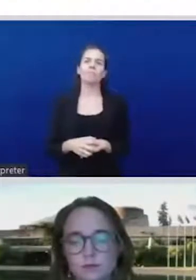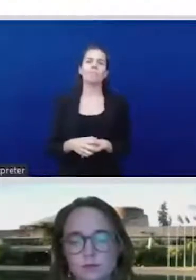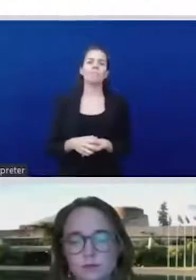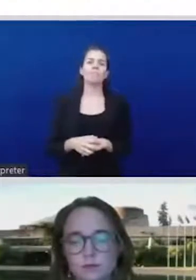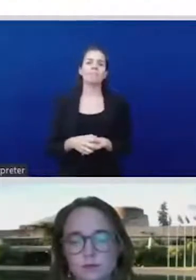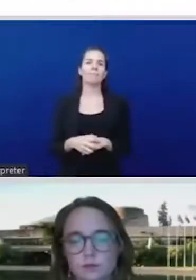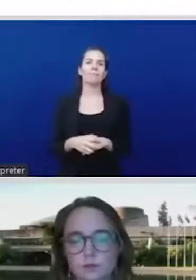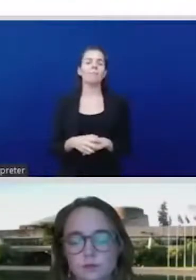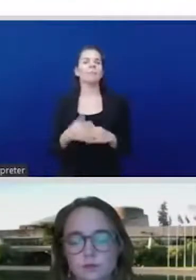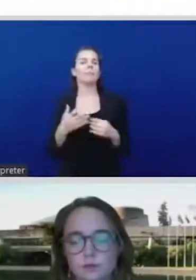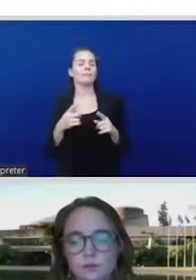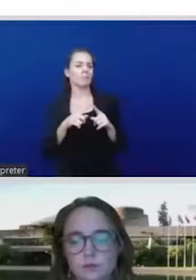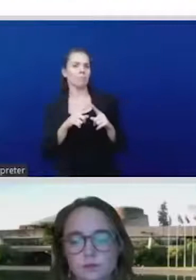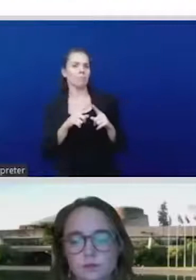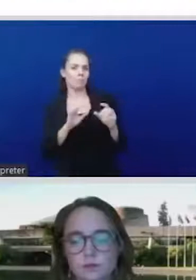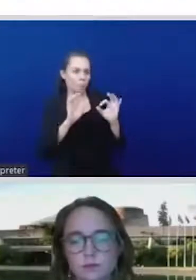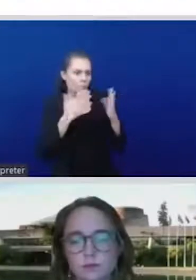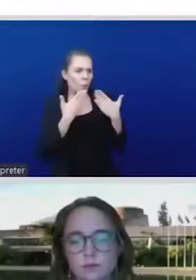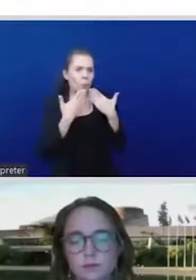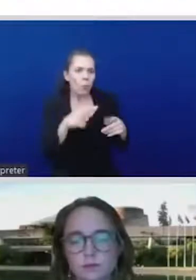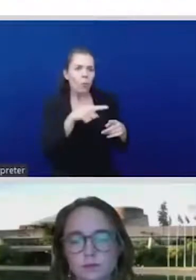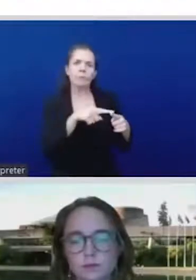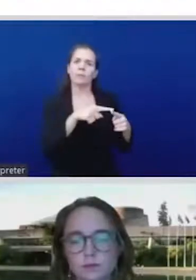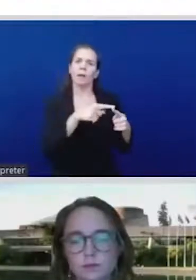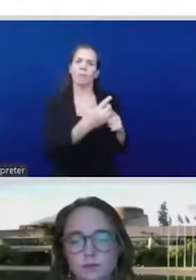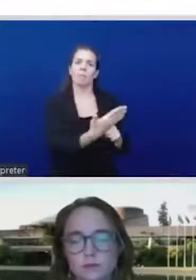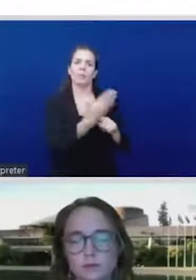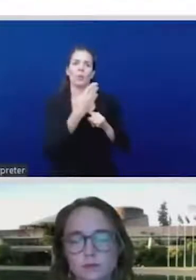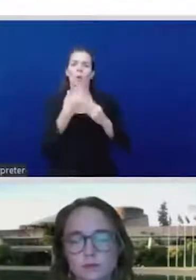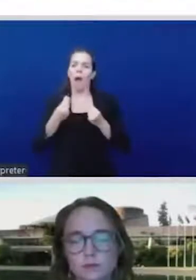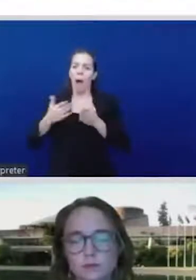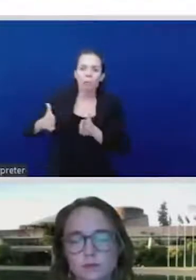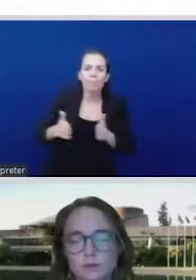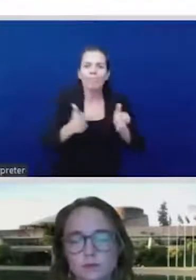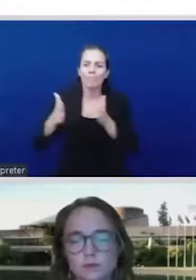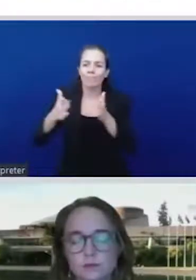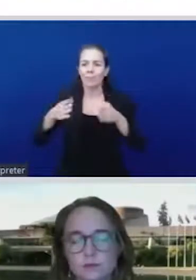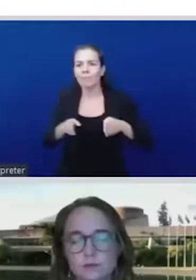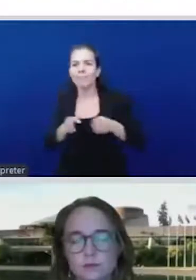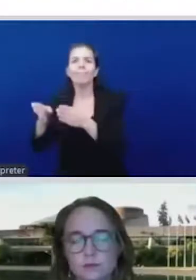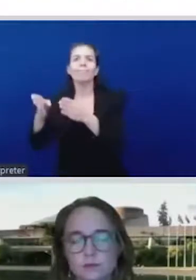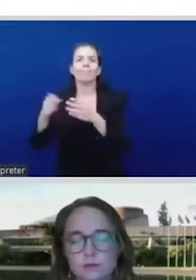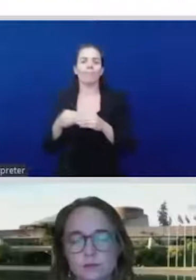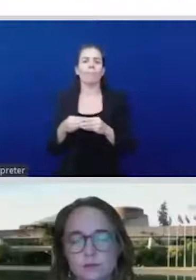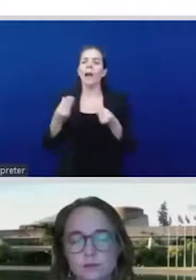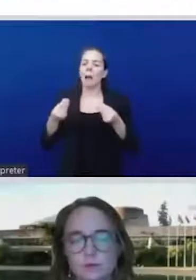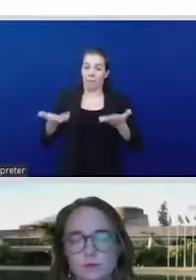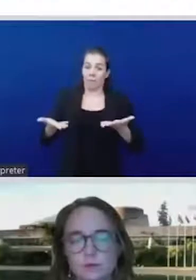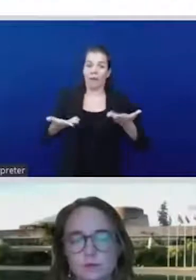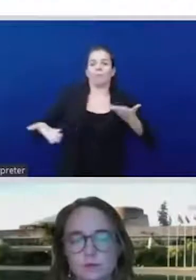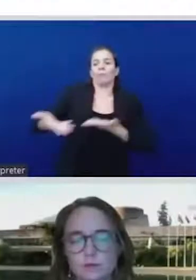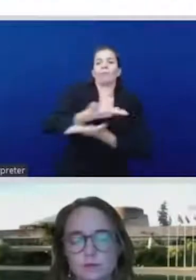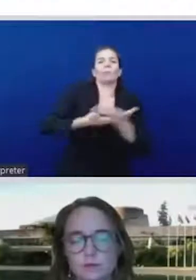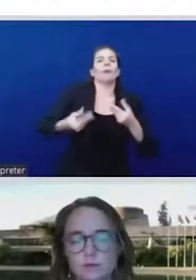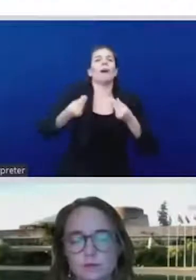about what is the economy for, what are the dynamics of the economy, and what the role of government is. And I think that opens up some really interesting